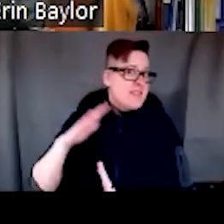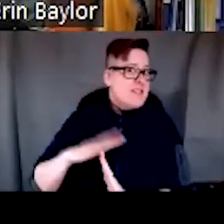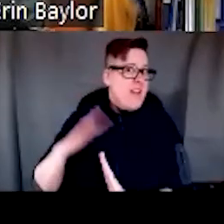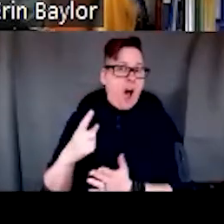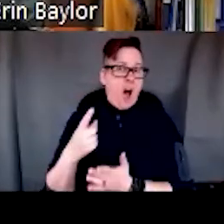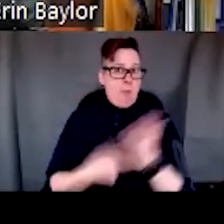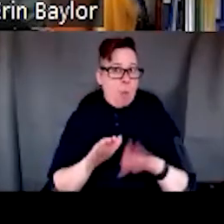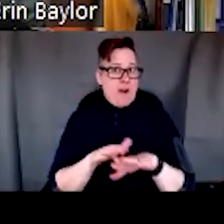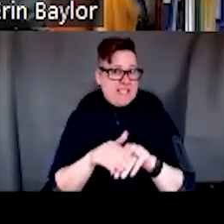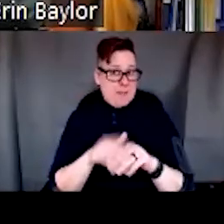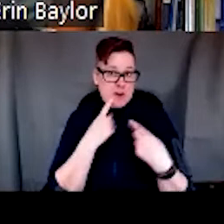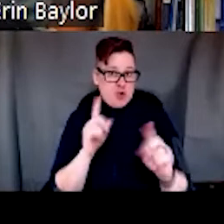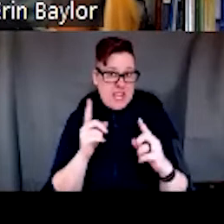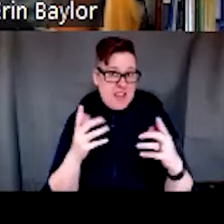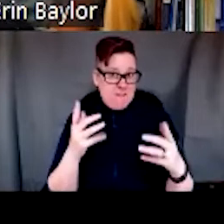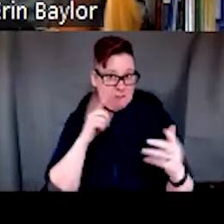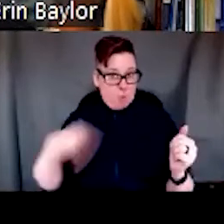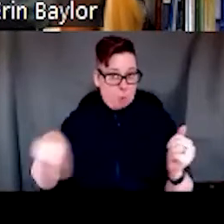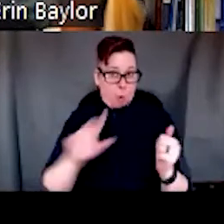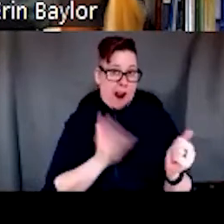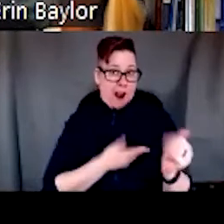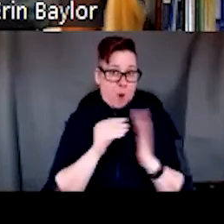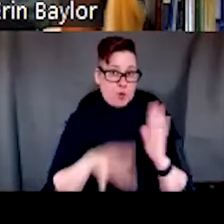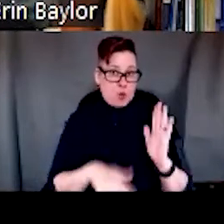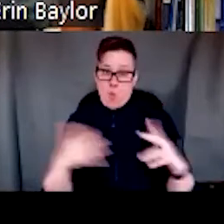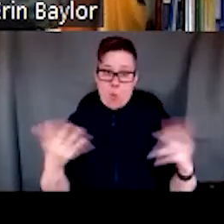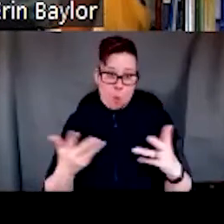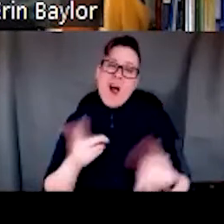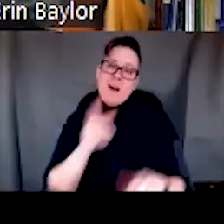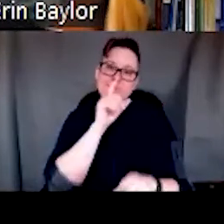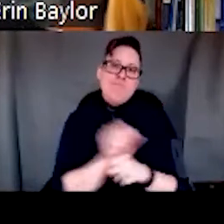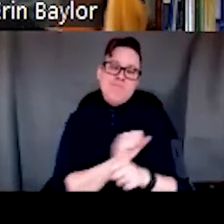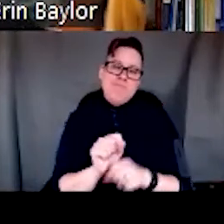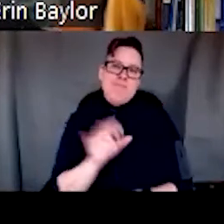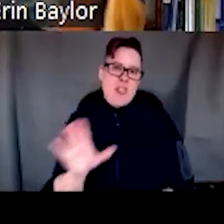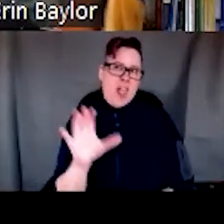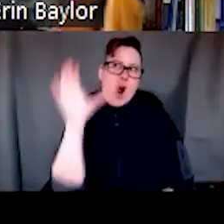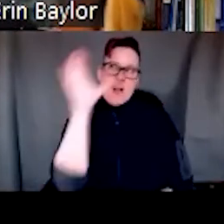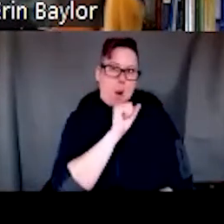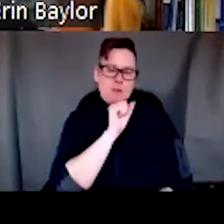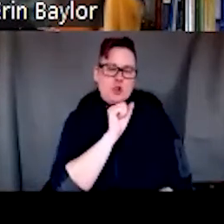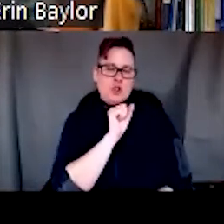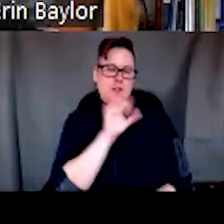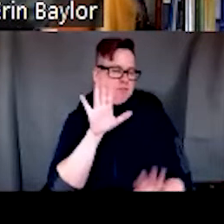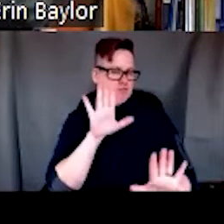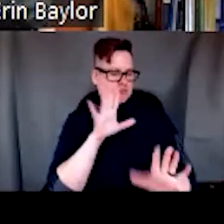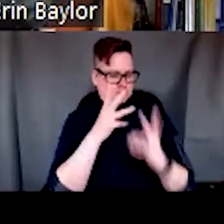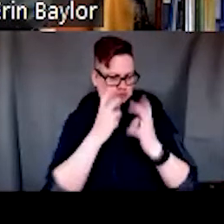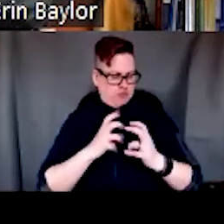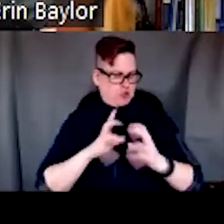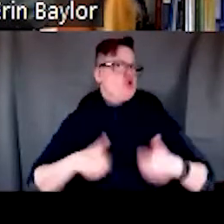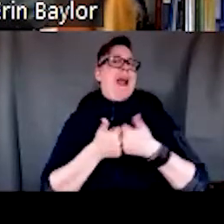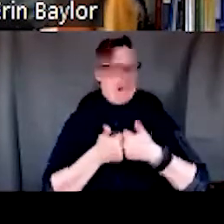simulation has achieved for our learners, it's to really have them challenge some of the assumptions that they have.